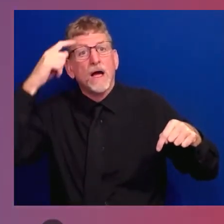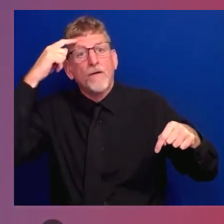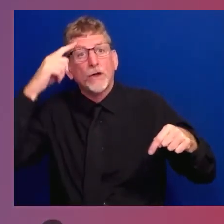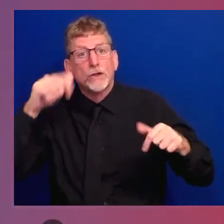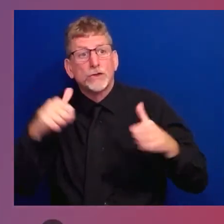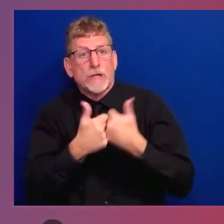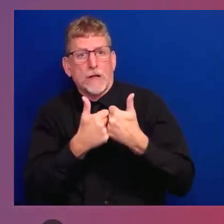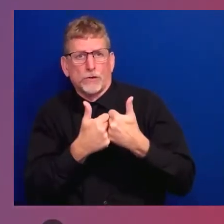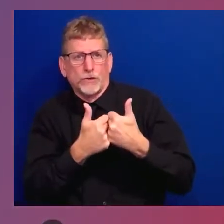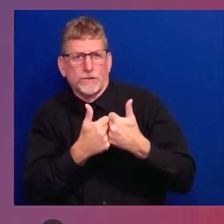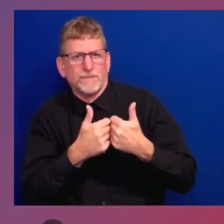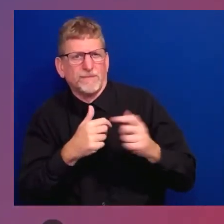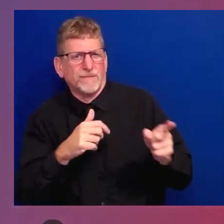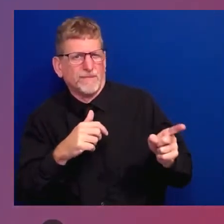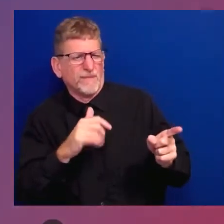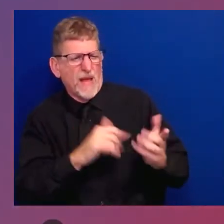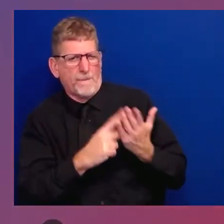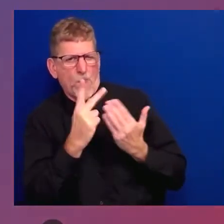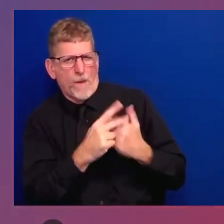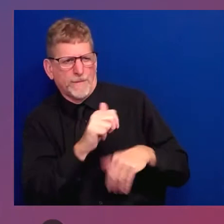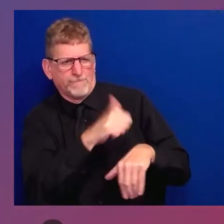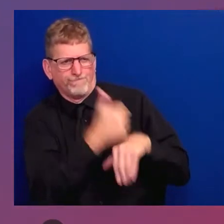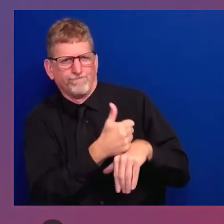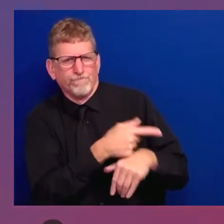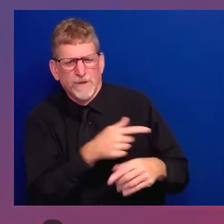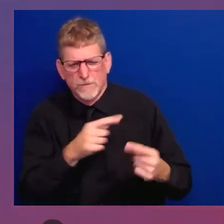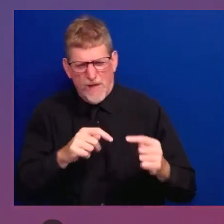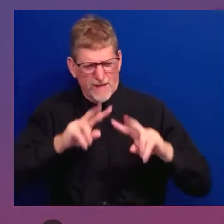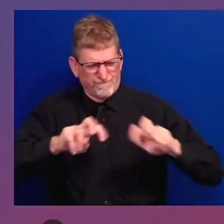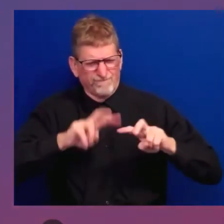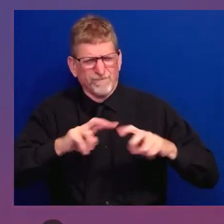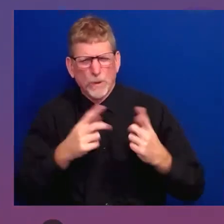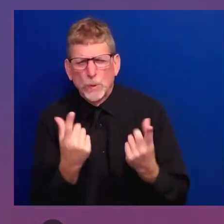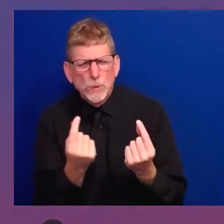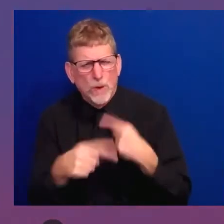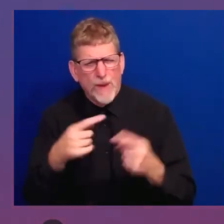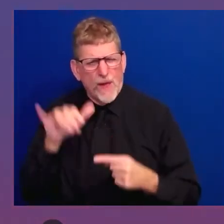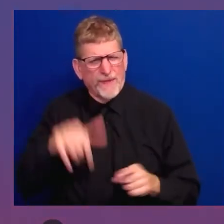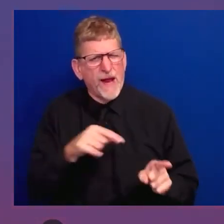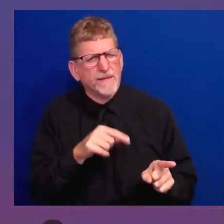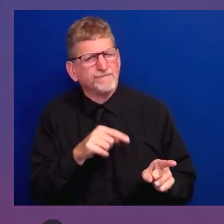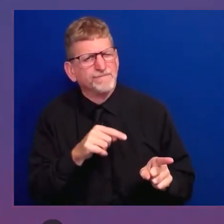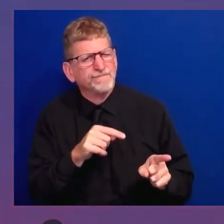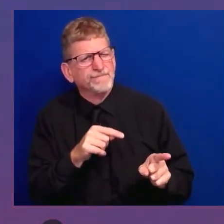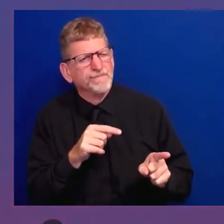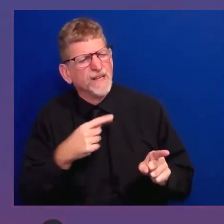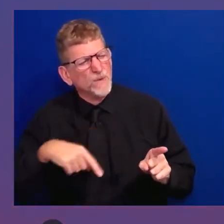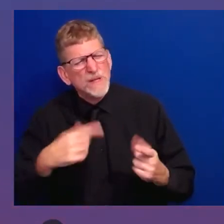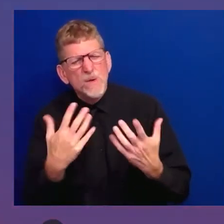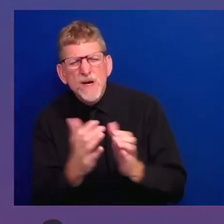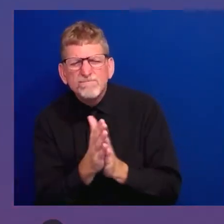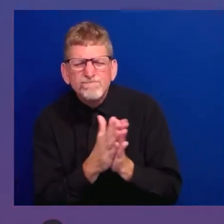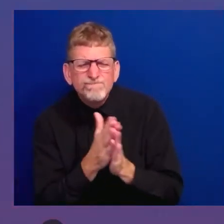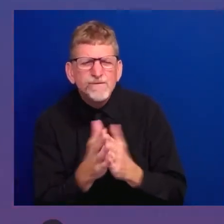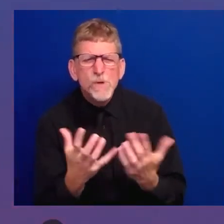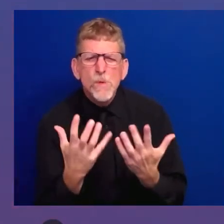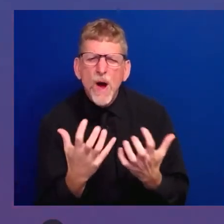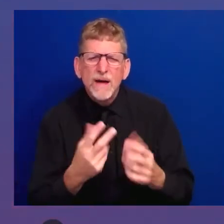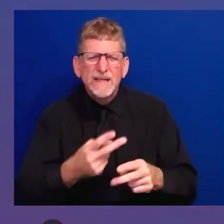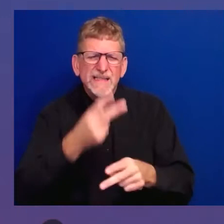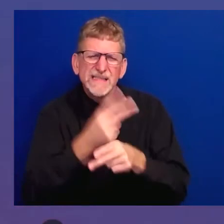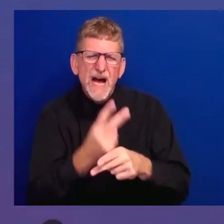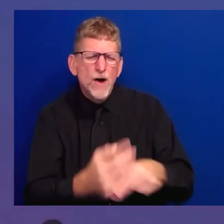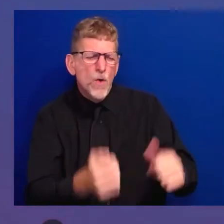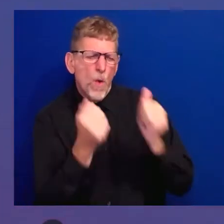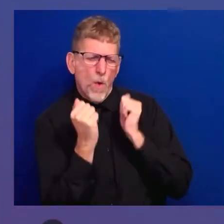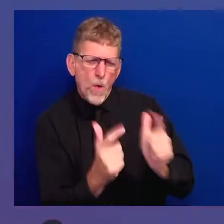message, we're focusing on meeting the specific care and needs for all our veterans who suffer because of their service, for